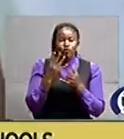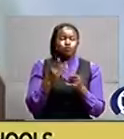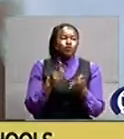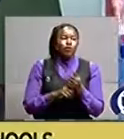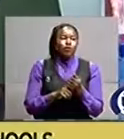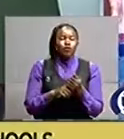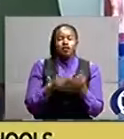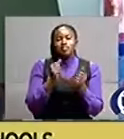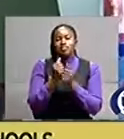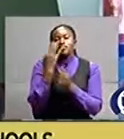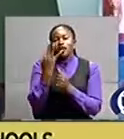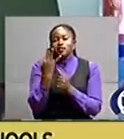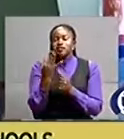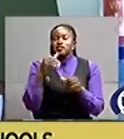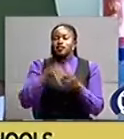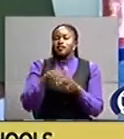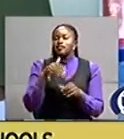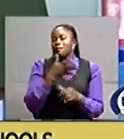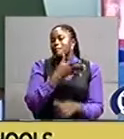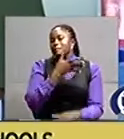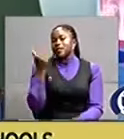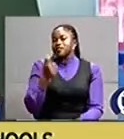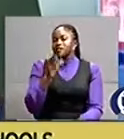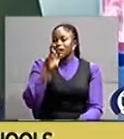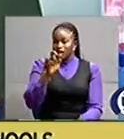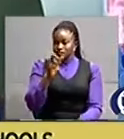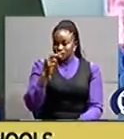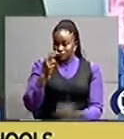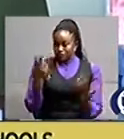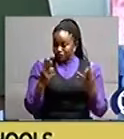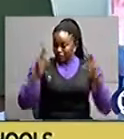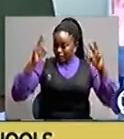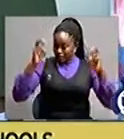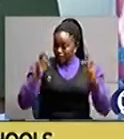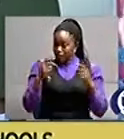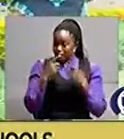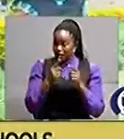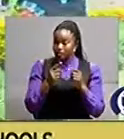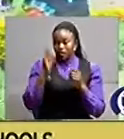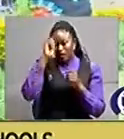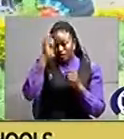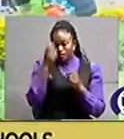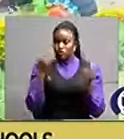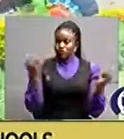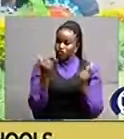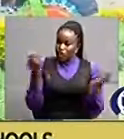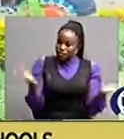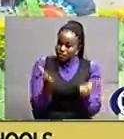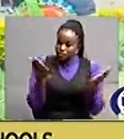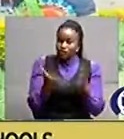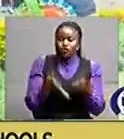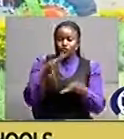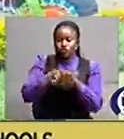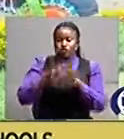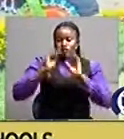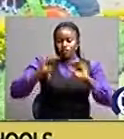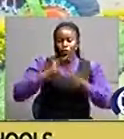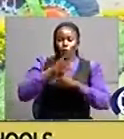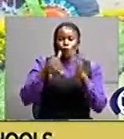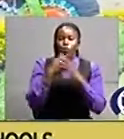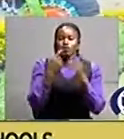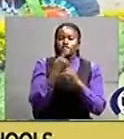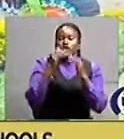aggregate in the best eight subjects. After government's efforts to promote inclusive education at all levels in